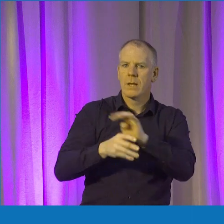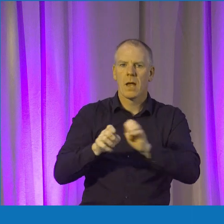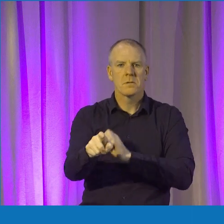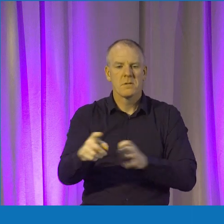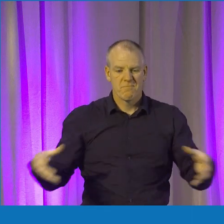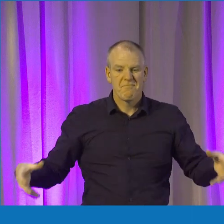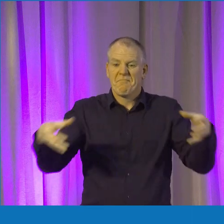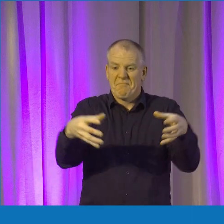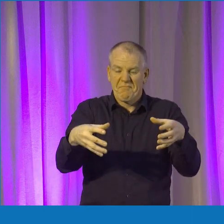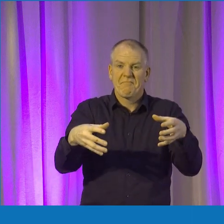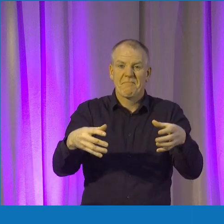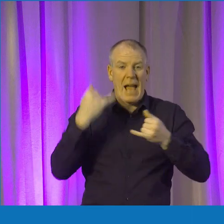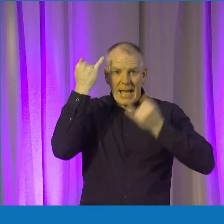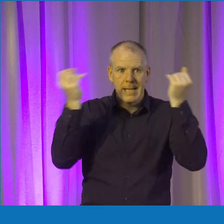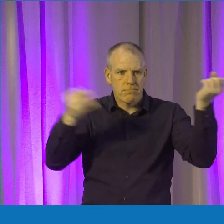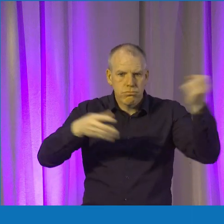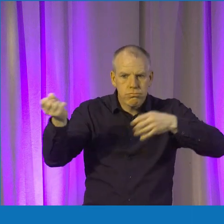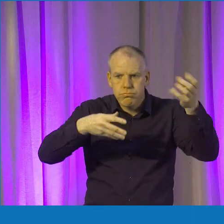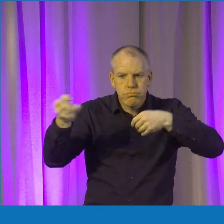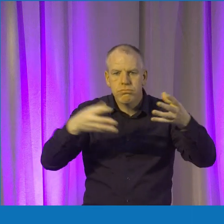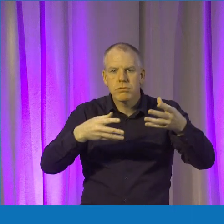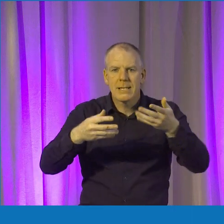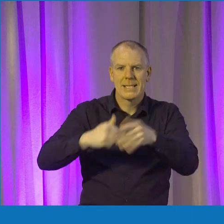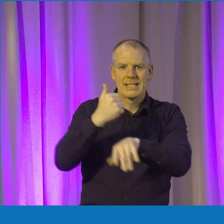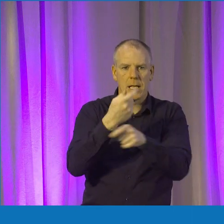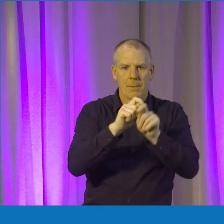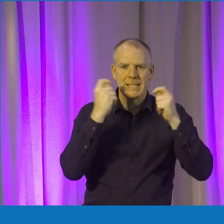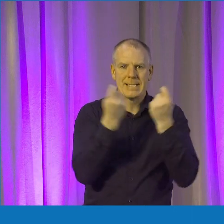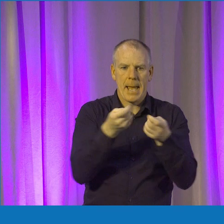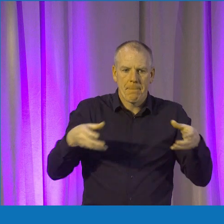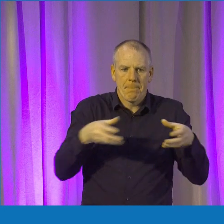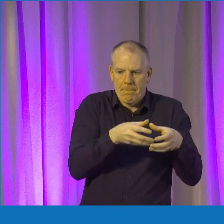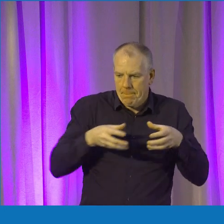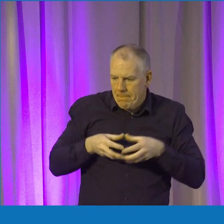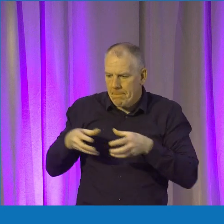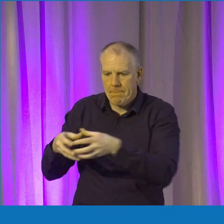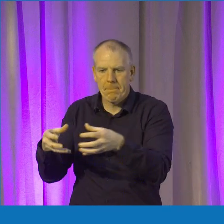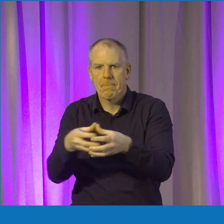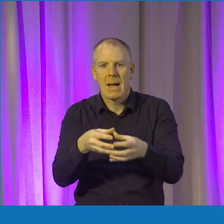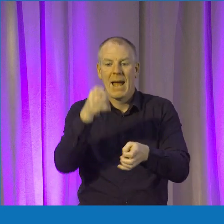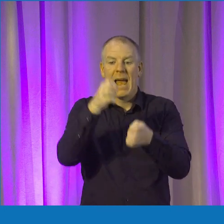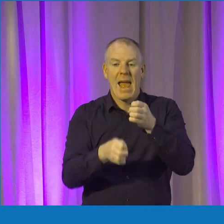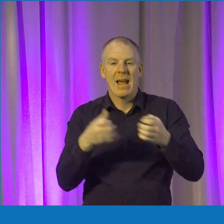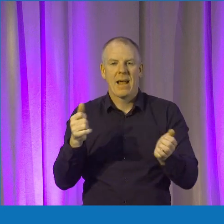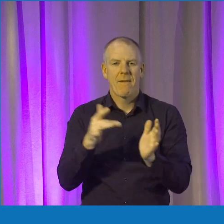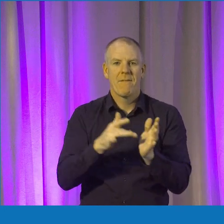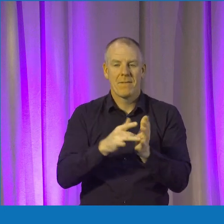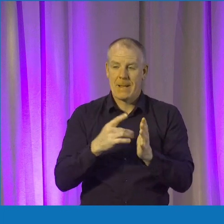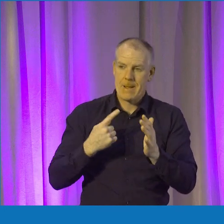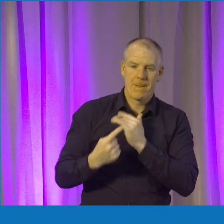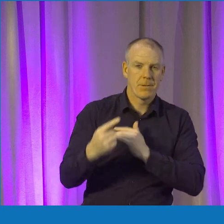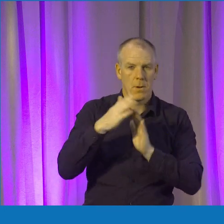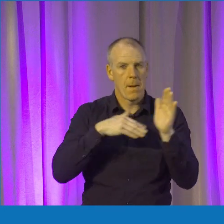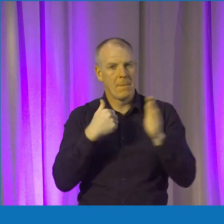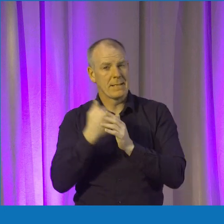came together, they pitched ideas, formed teams. And then at the end, they came up with 15 unique business ideas and